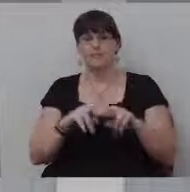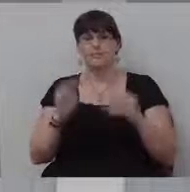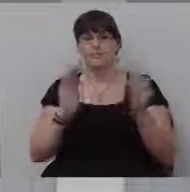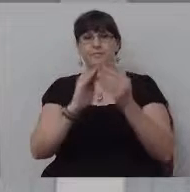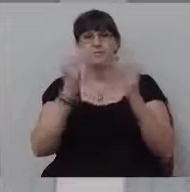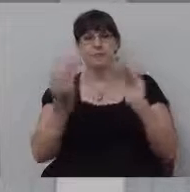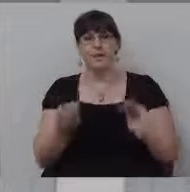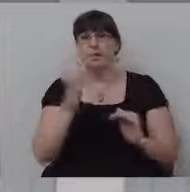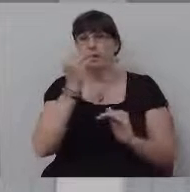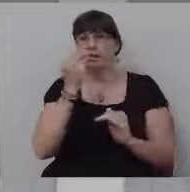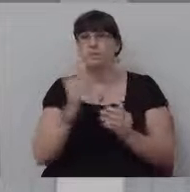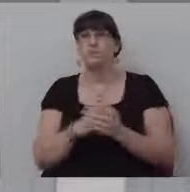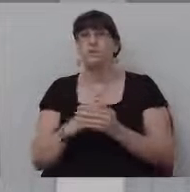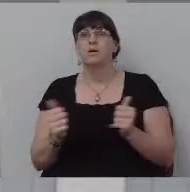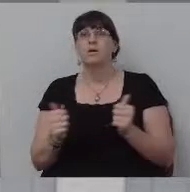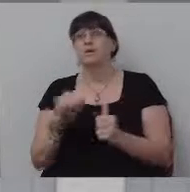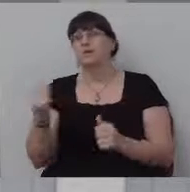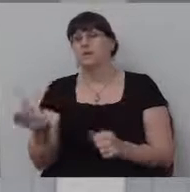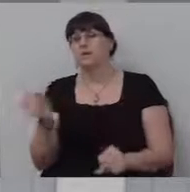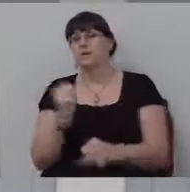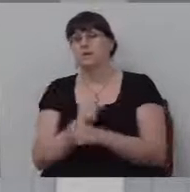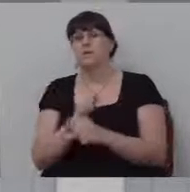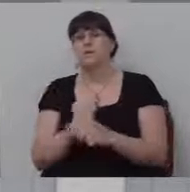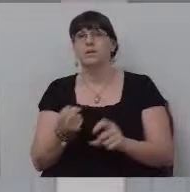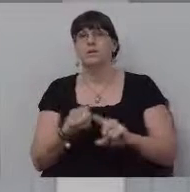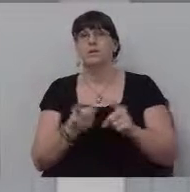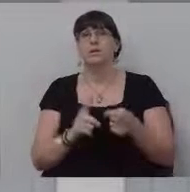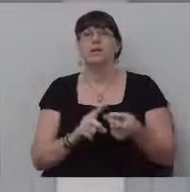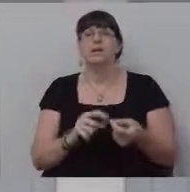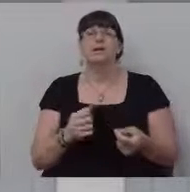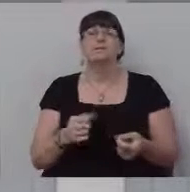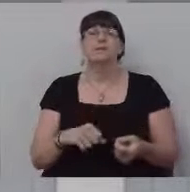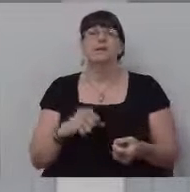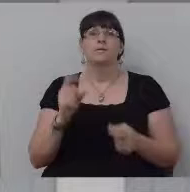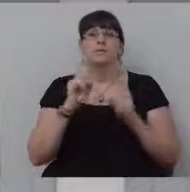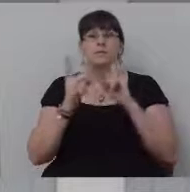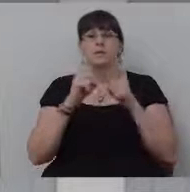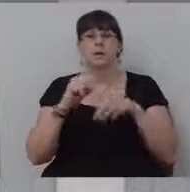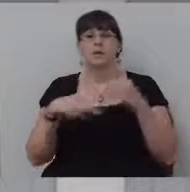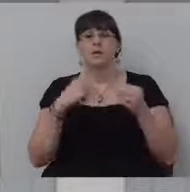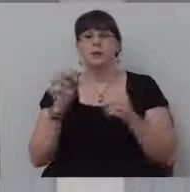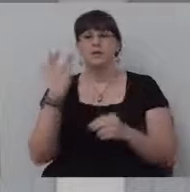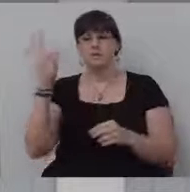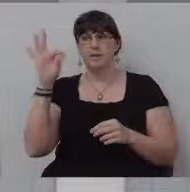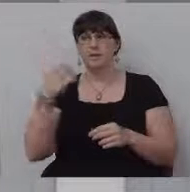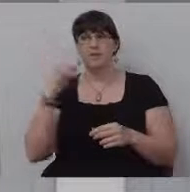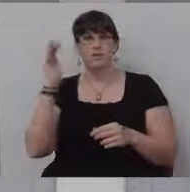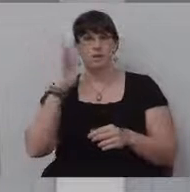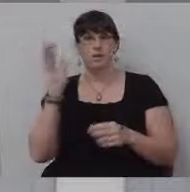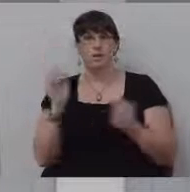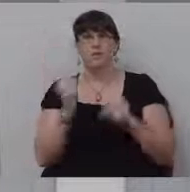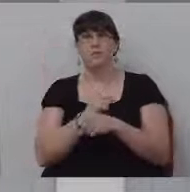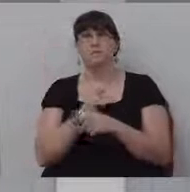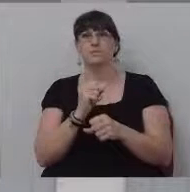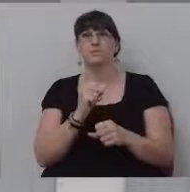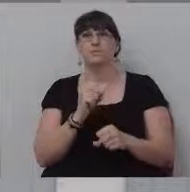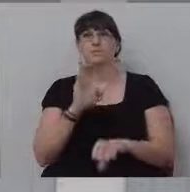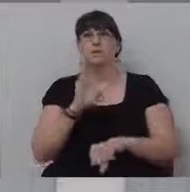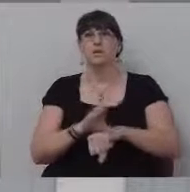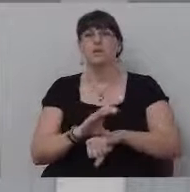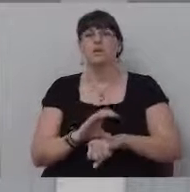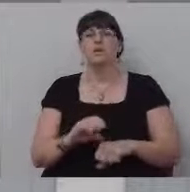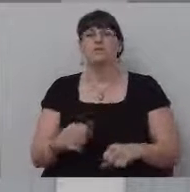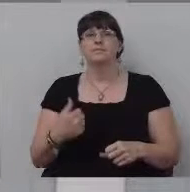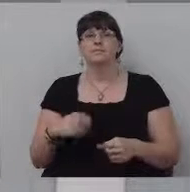with all these other iron workers, and we would talk about the messages we heard at church, and because we'd talk about them out loud, openly, and the rest of our gang,